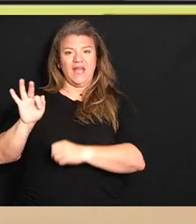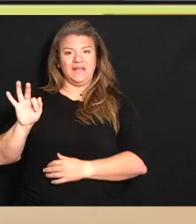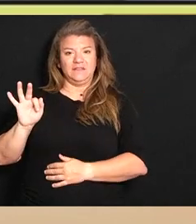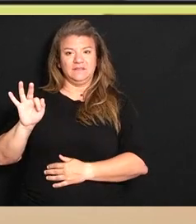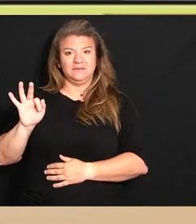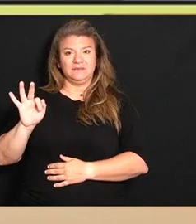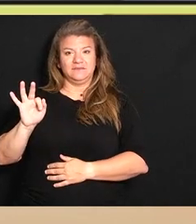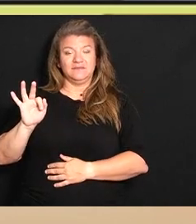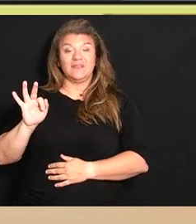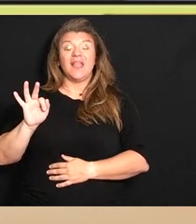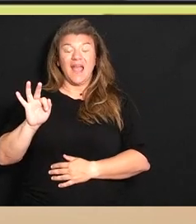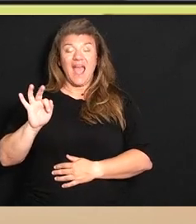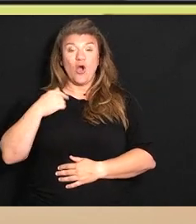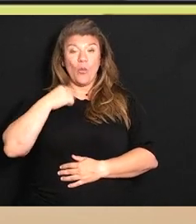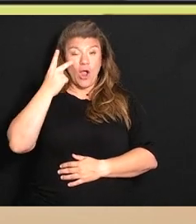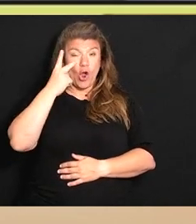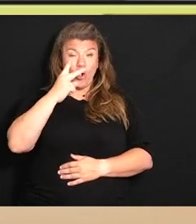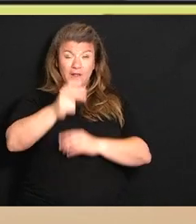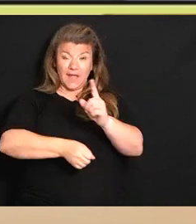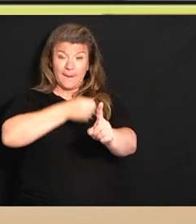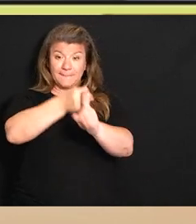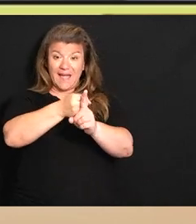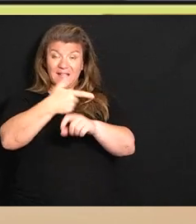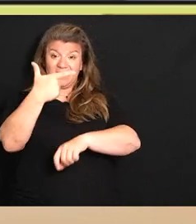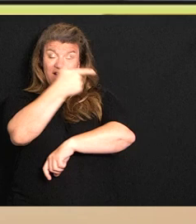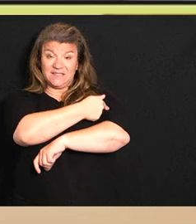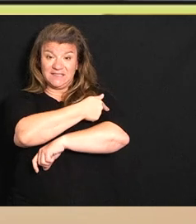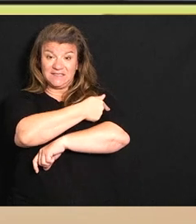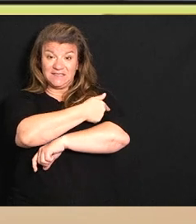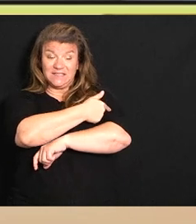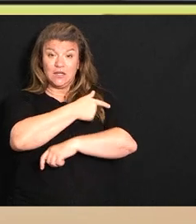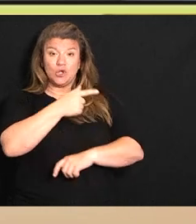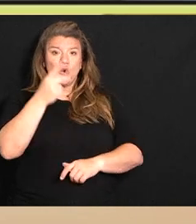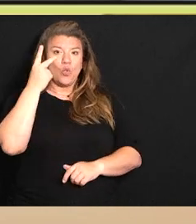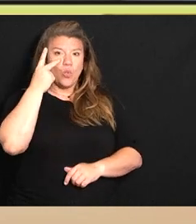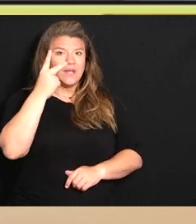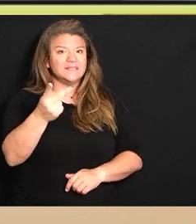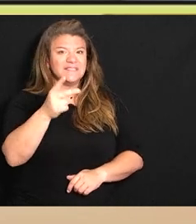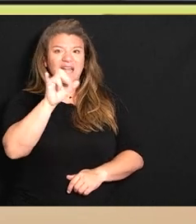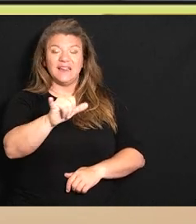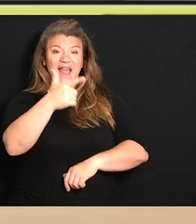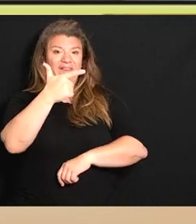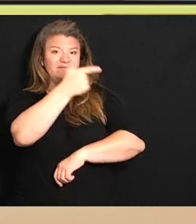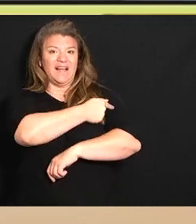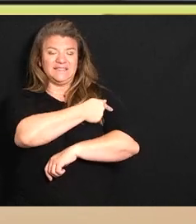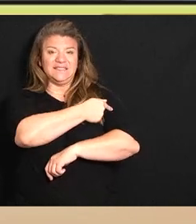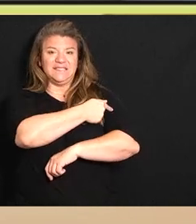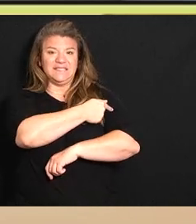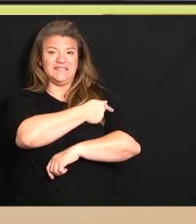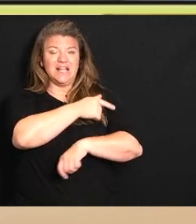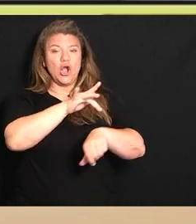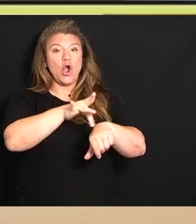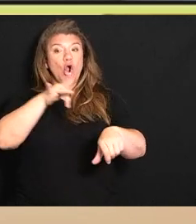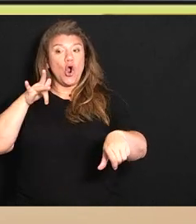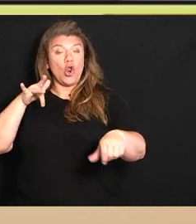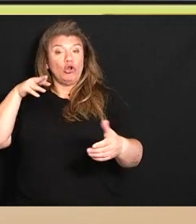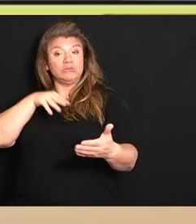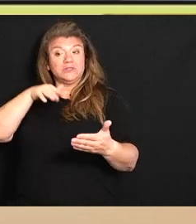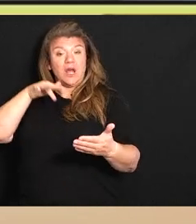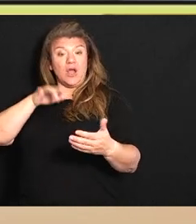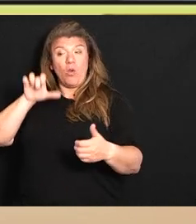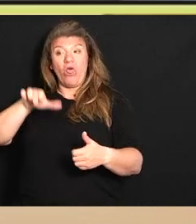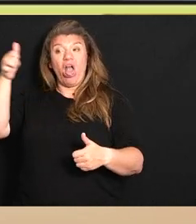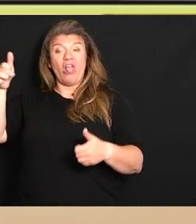as we look at the impact of vaccines we see that vaccines in earlier studies with other